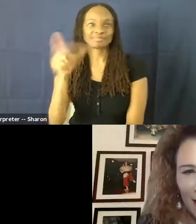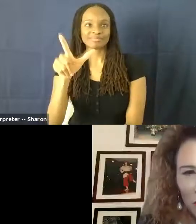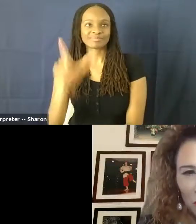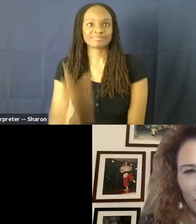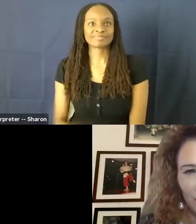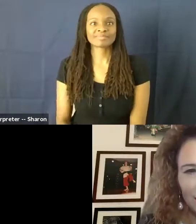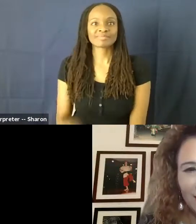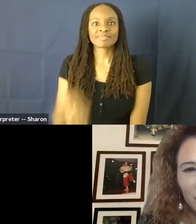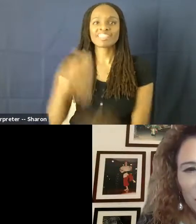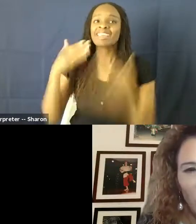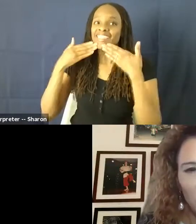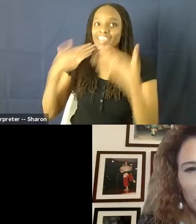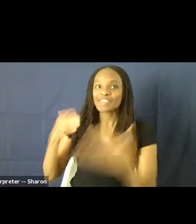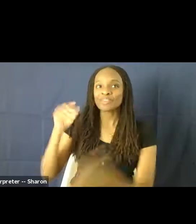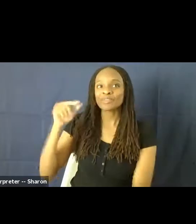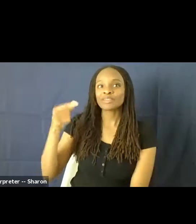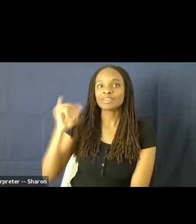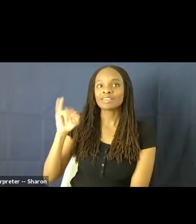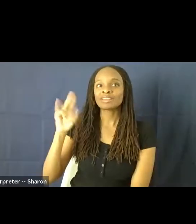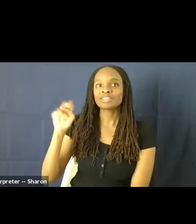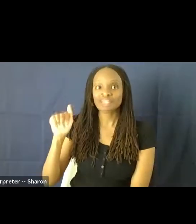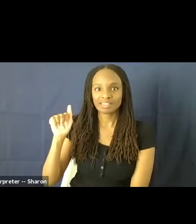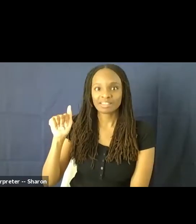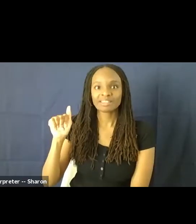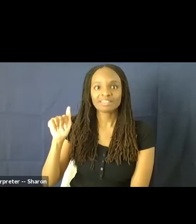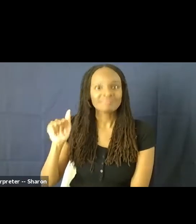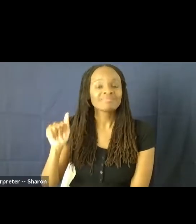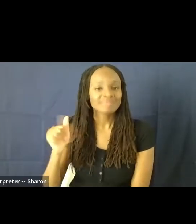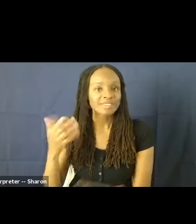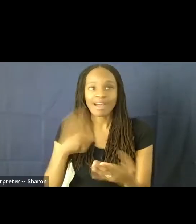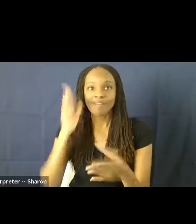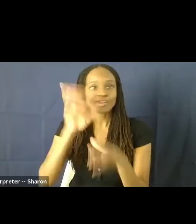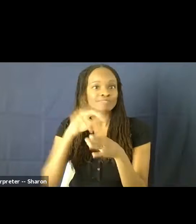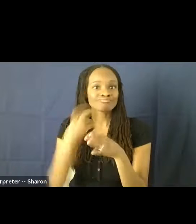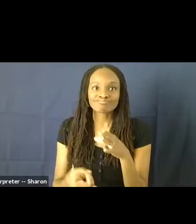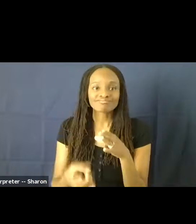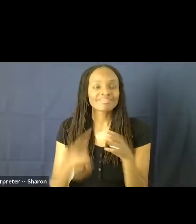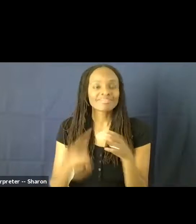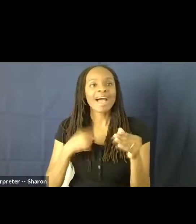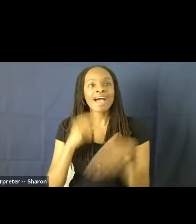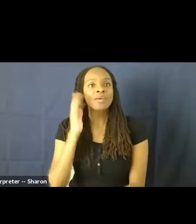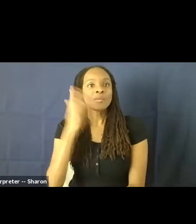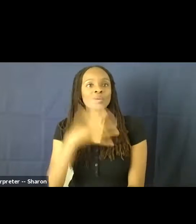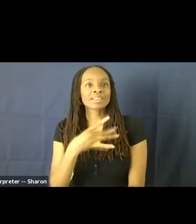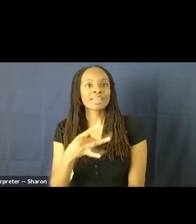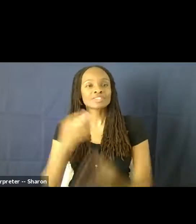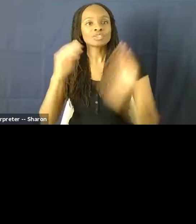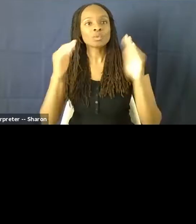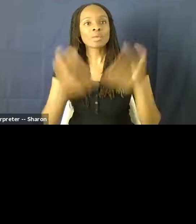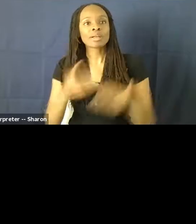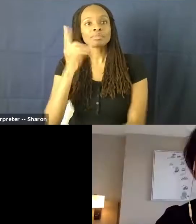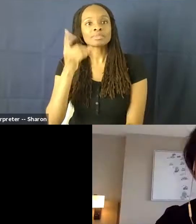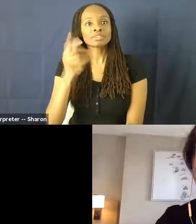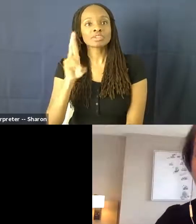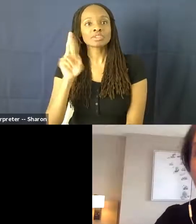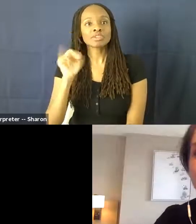Thank you, Gina. So just to like jump right in. I'd like to welcome Dr. Nicole Haggard, or